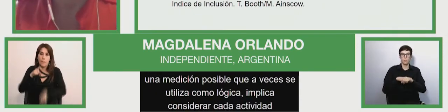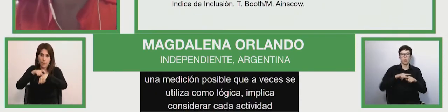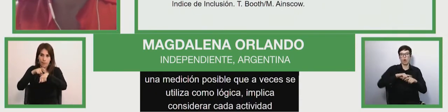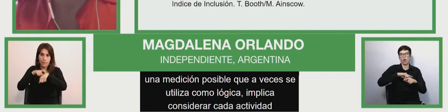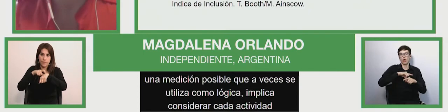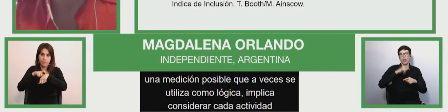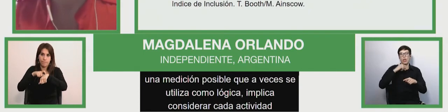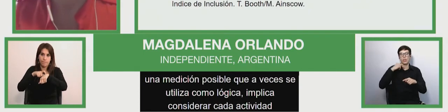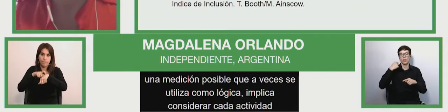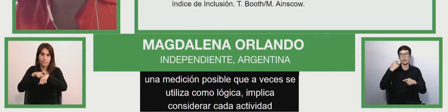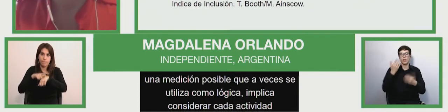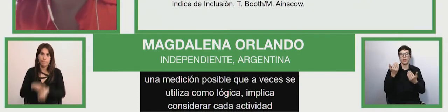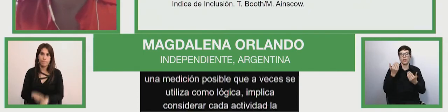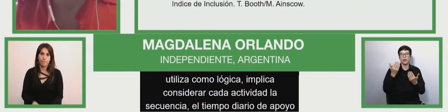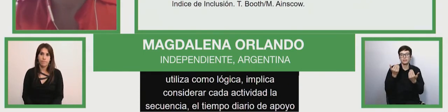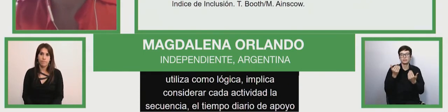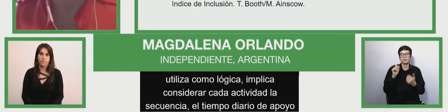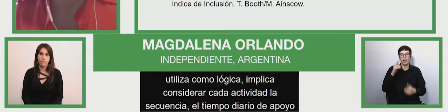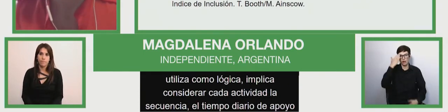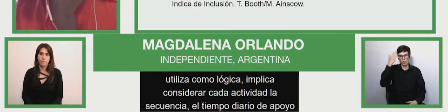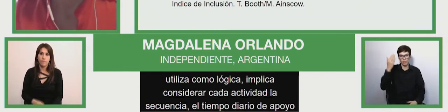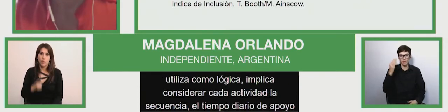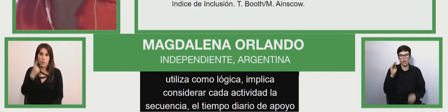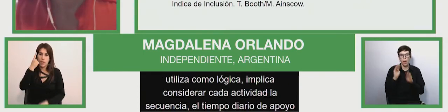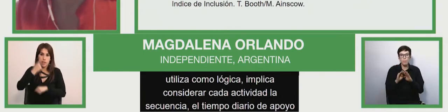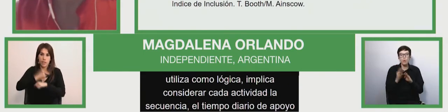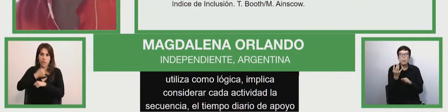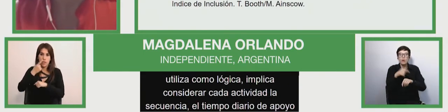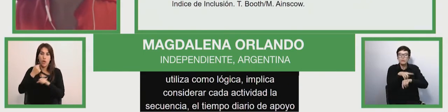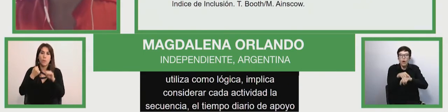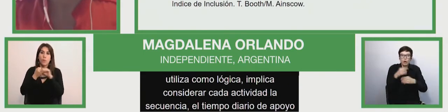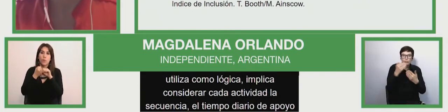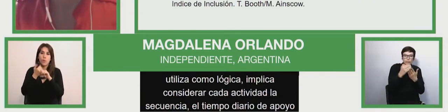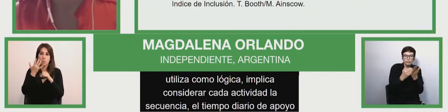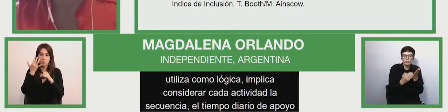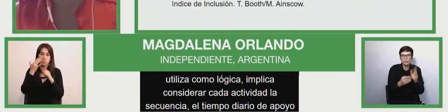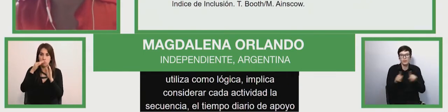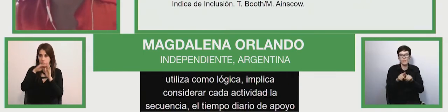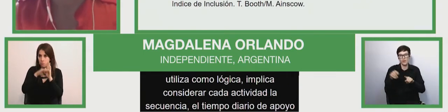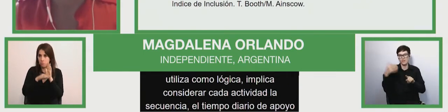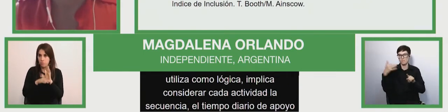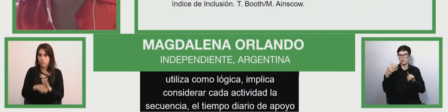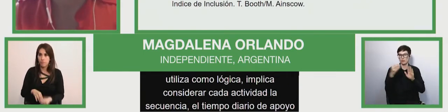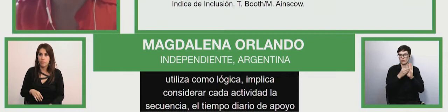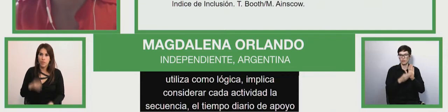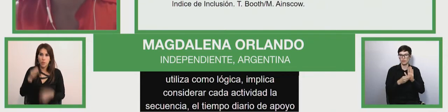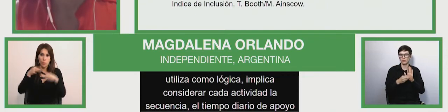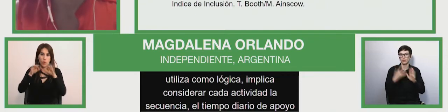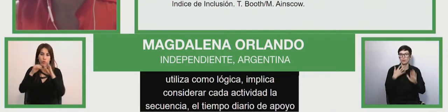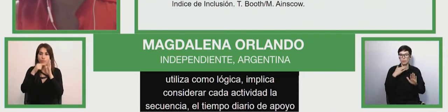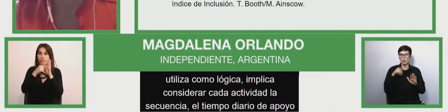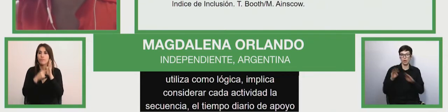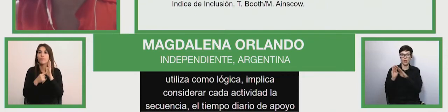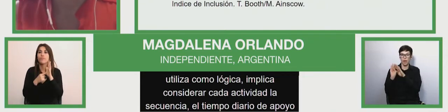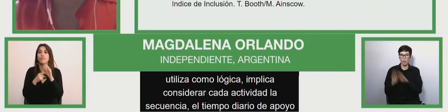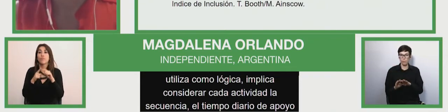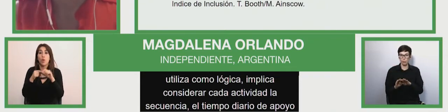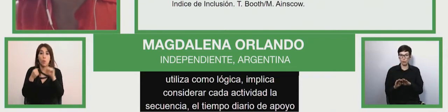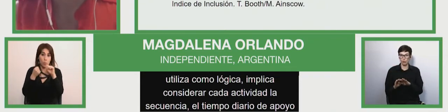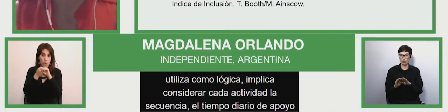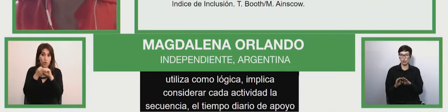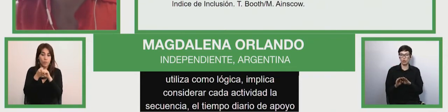type of support and nature of the support this is important because often when we talk about support particularly um